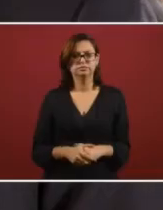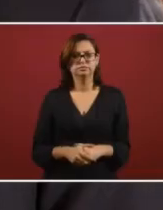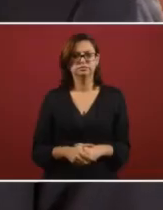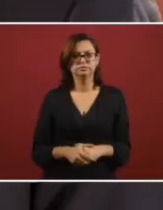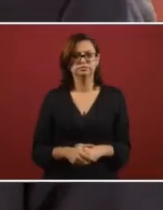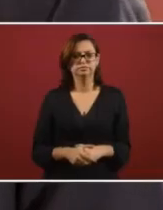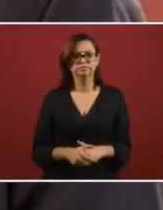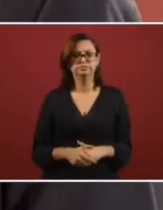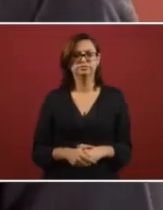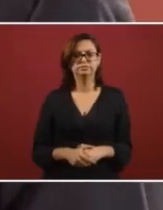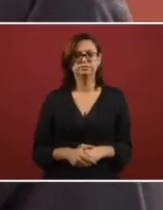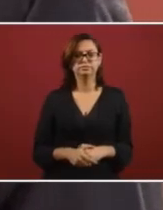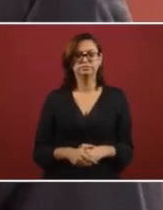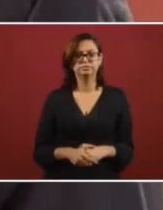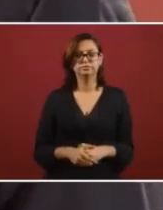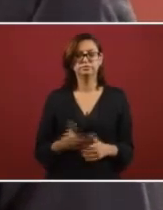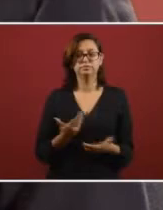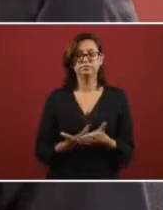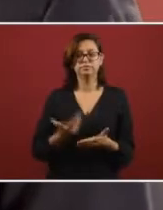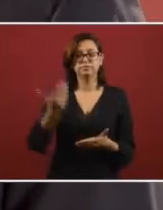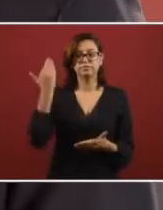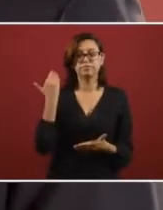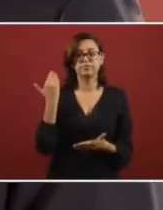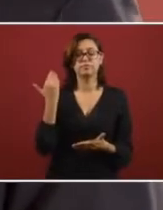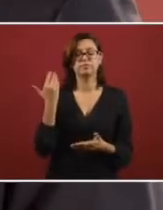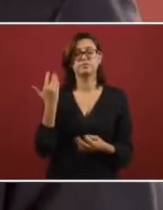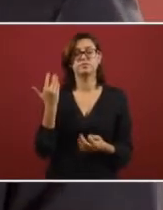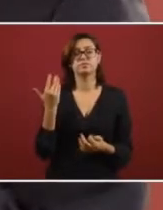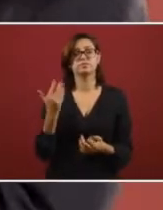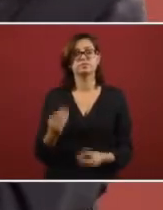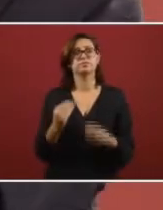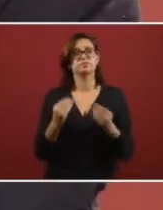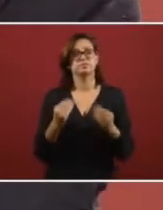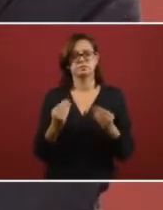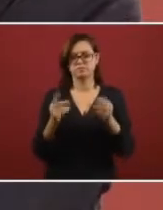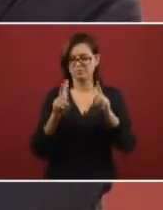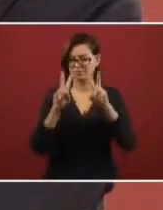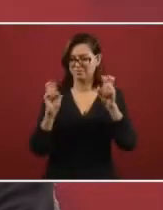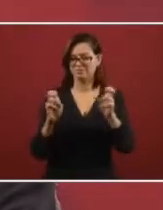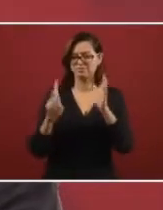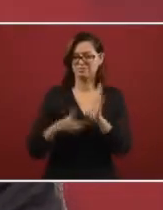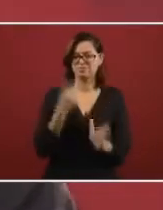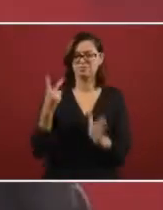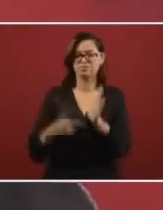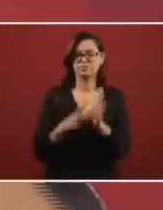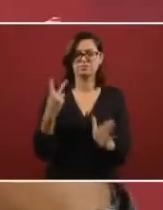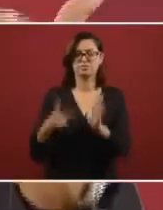at that time, we used to talk a lot that